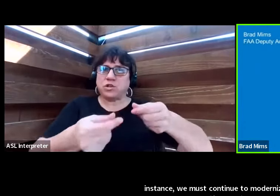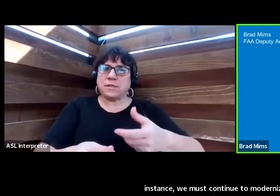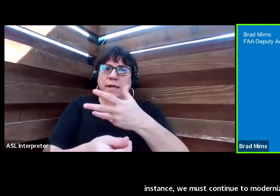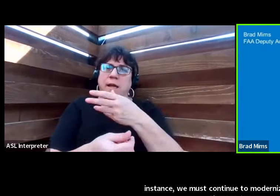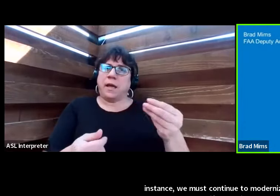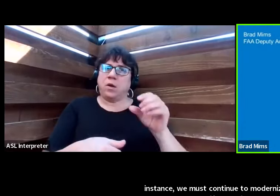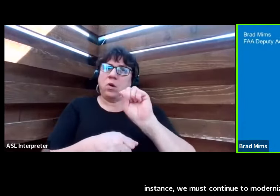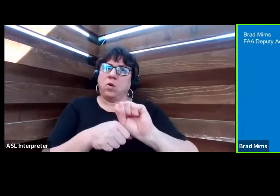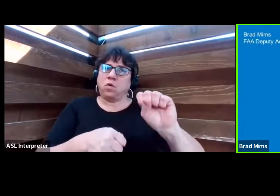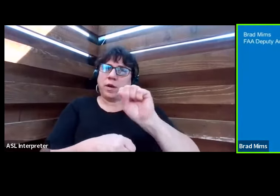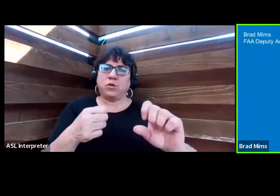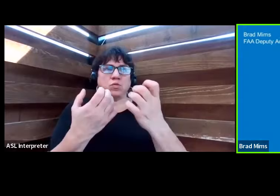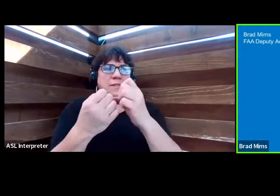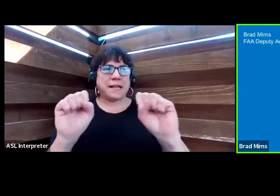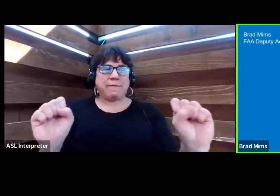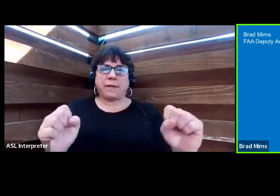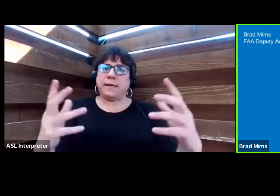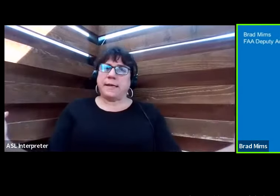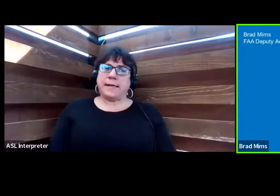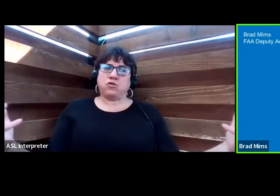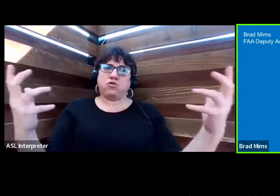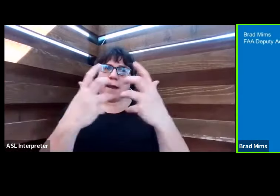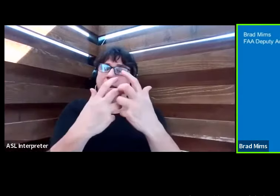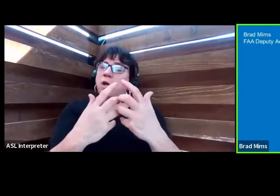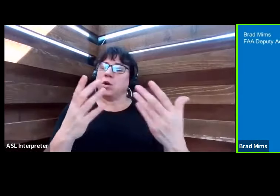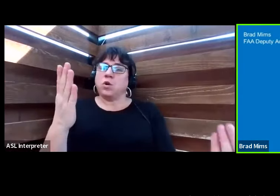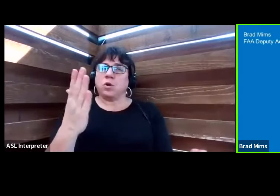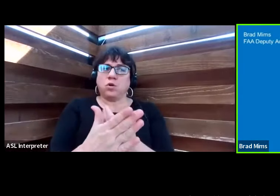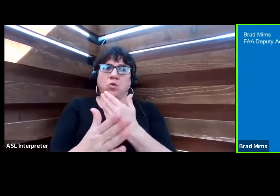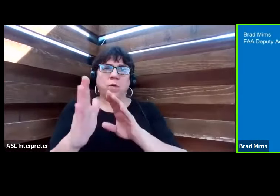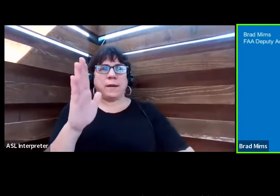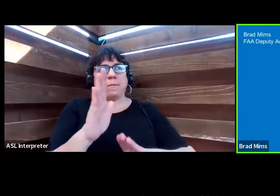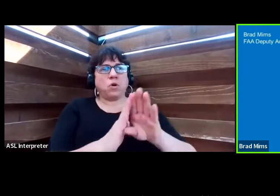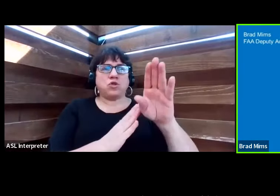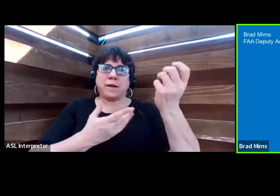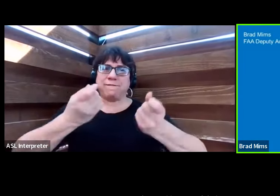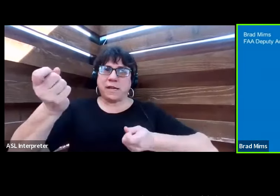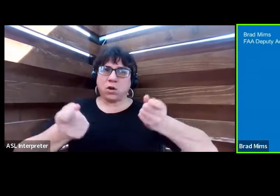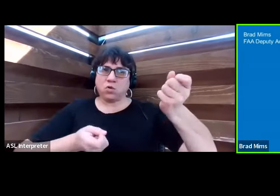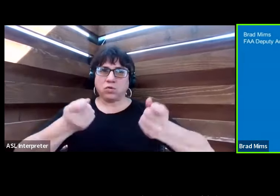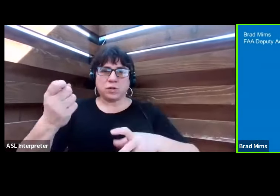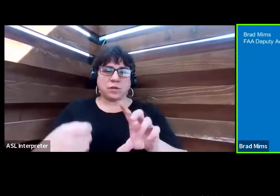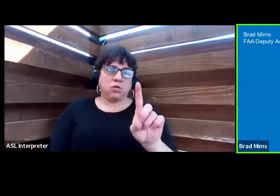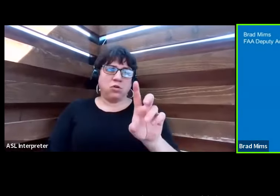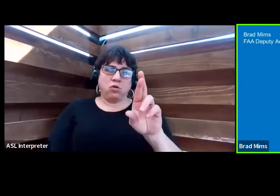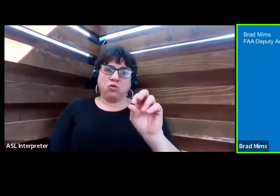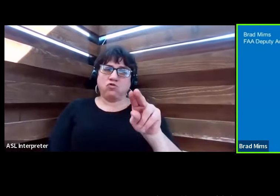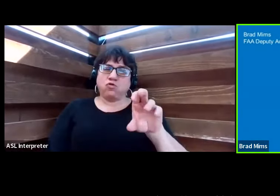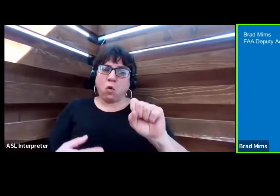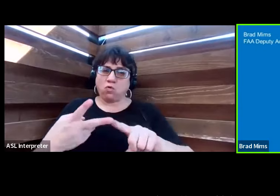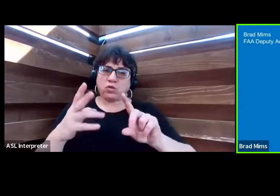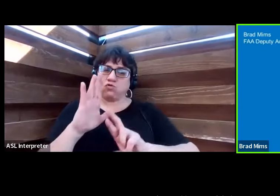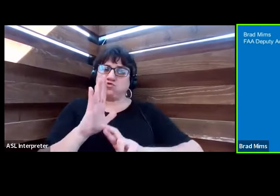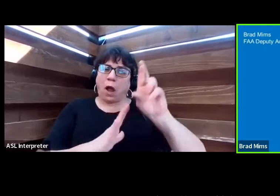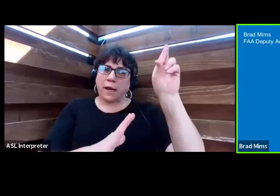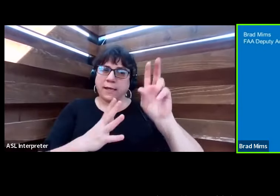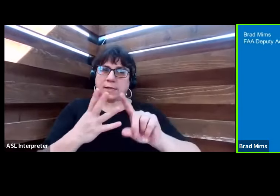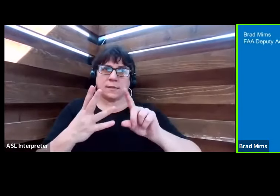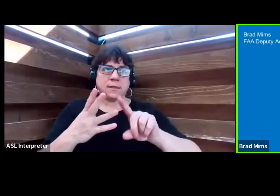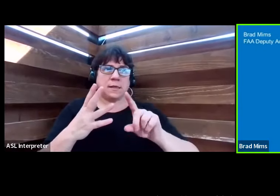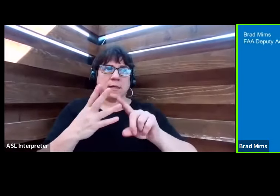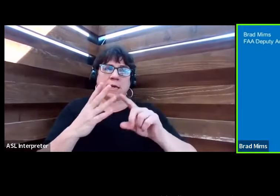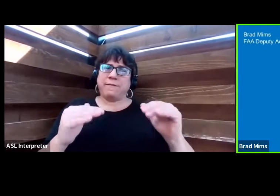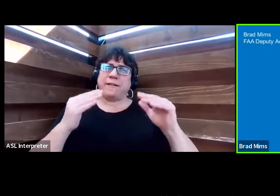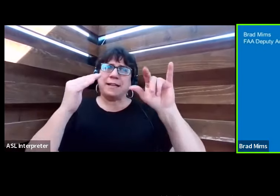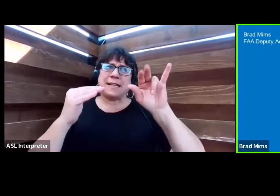to safely integrate new and emerging vehicles like drones, rockets, advanced air